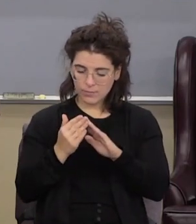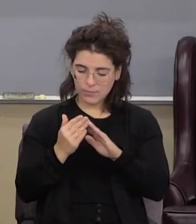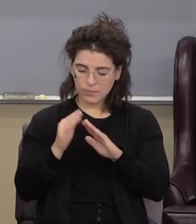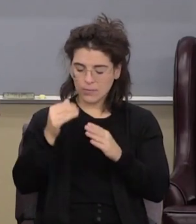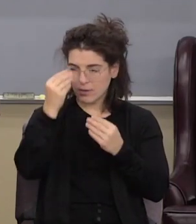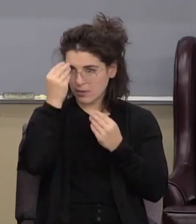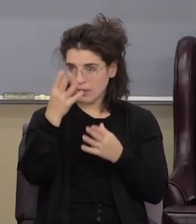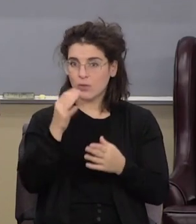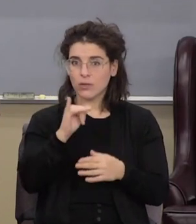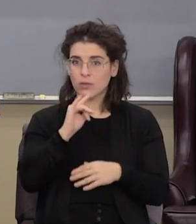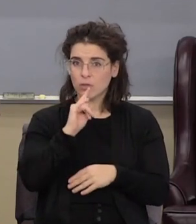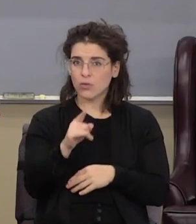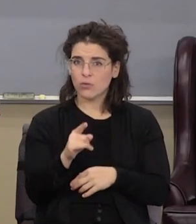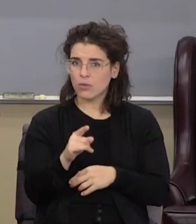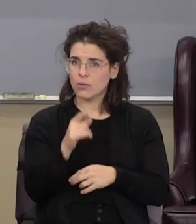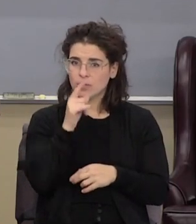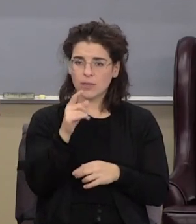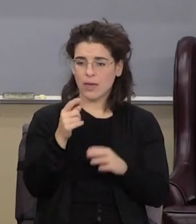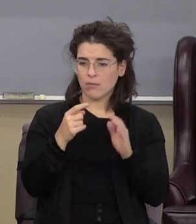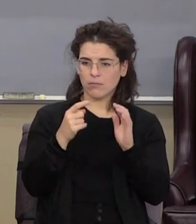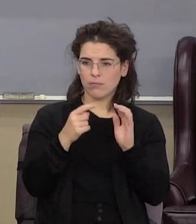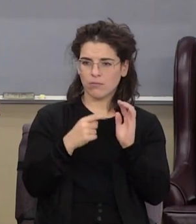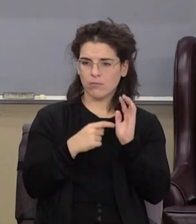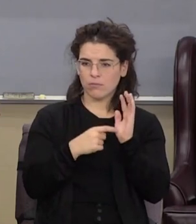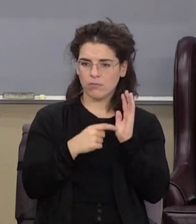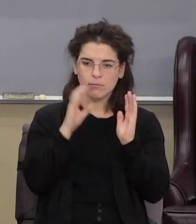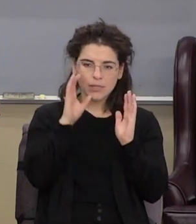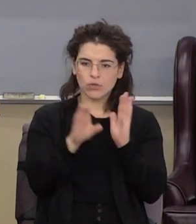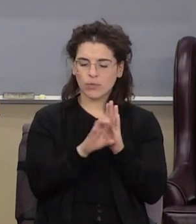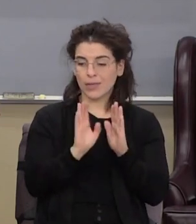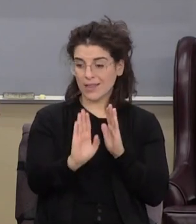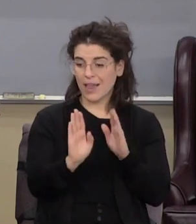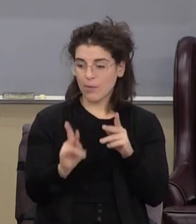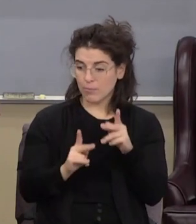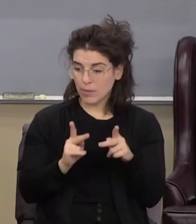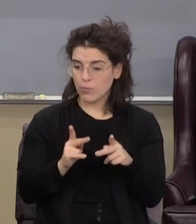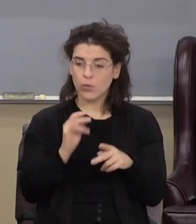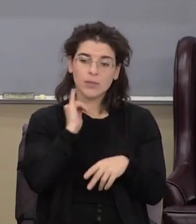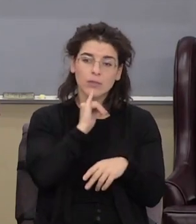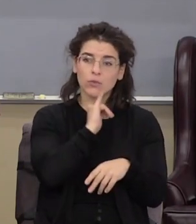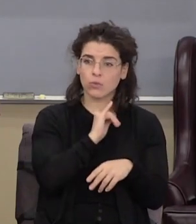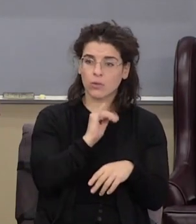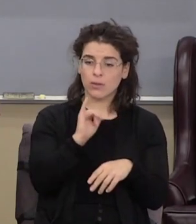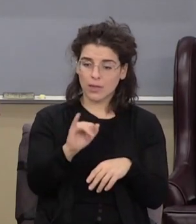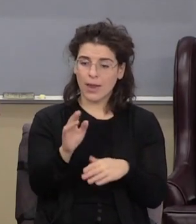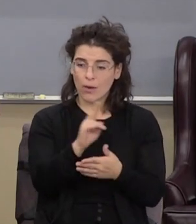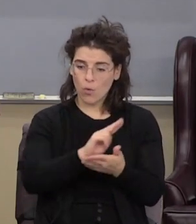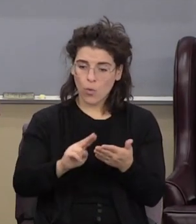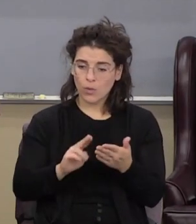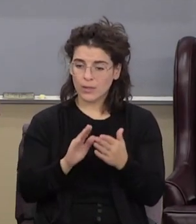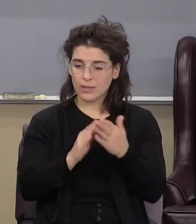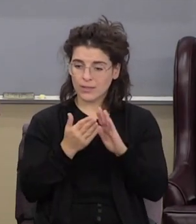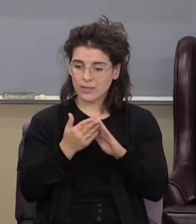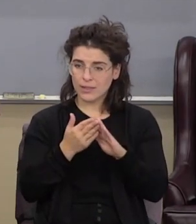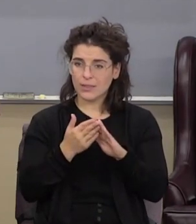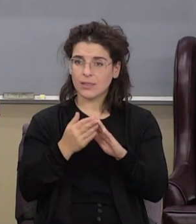tells you that this is literal. It's not symbolic because thy people is Israel in the chapter of thy holy city is Jerusalem.